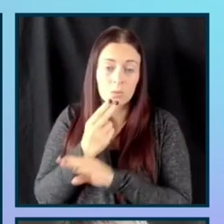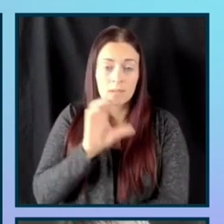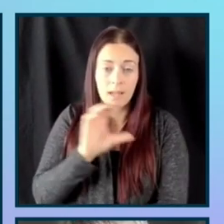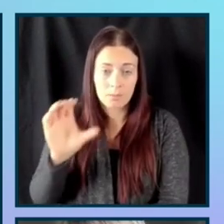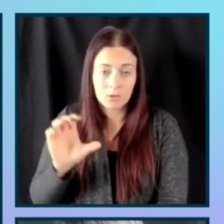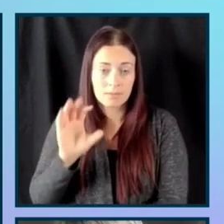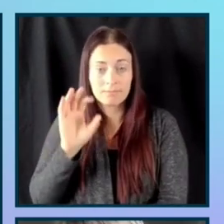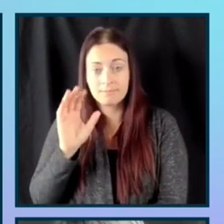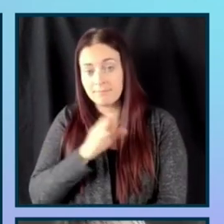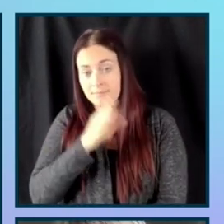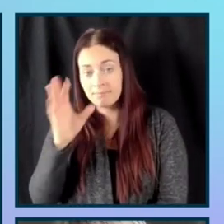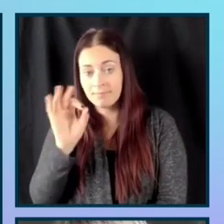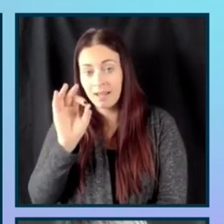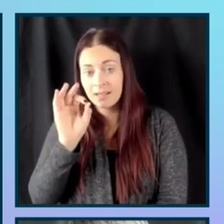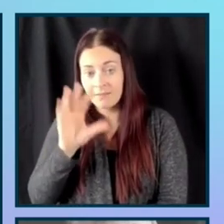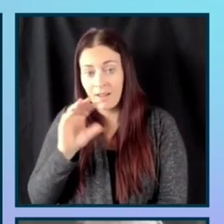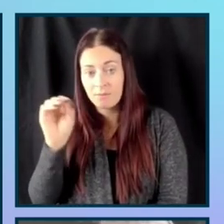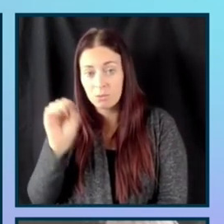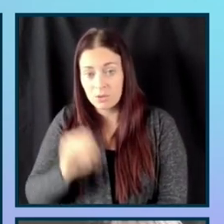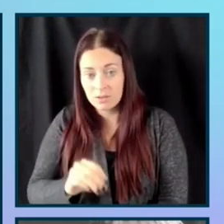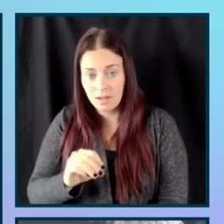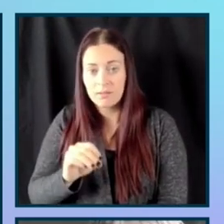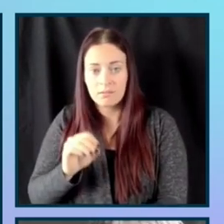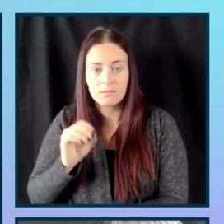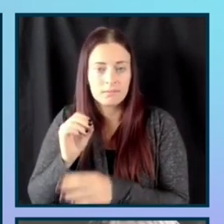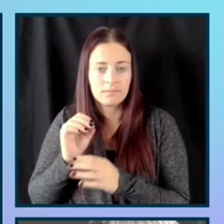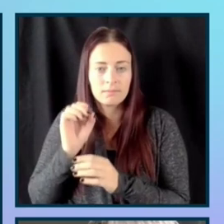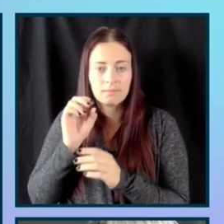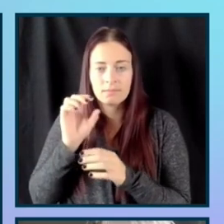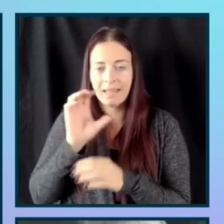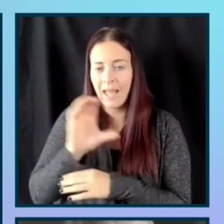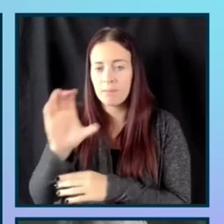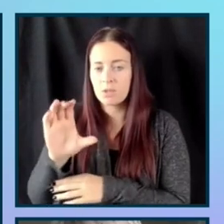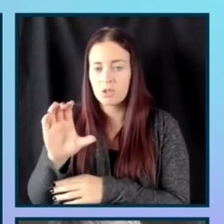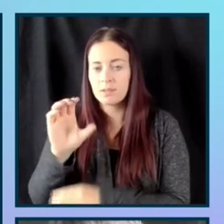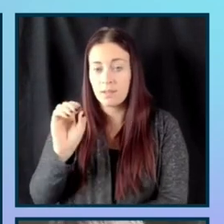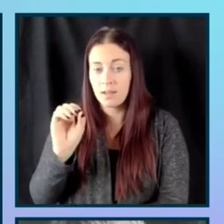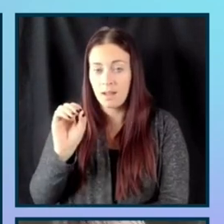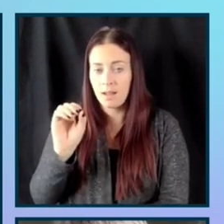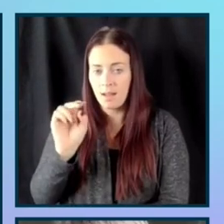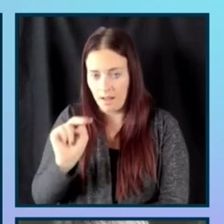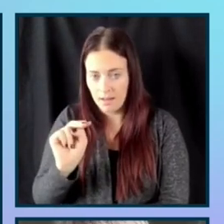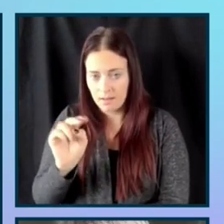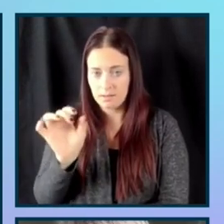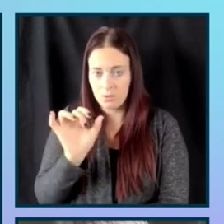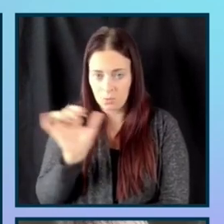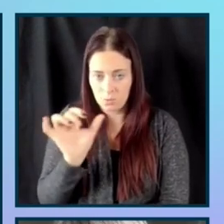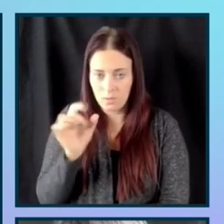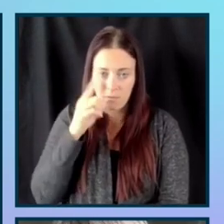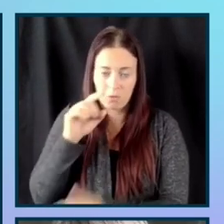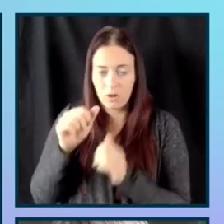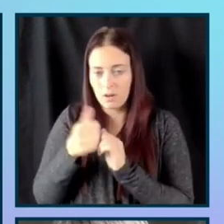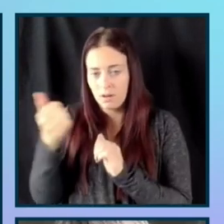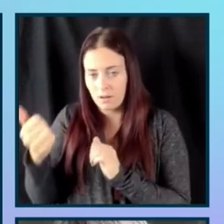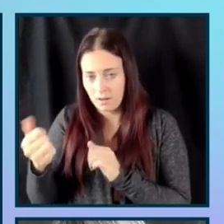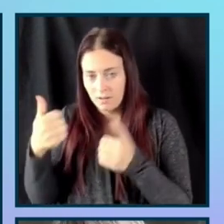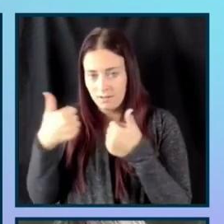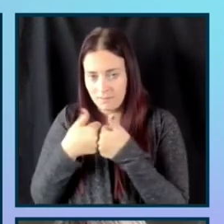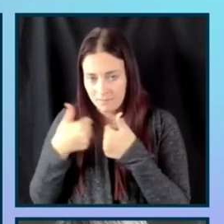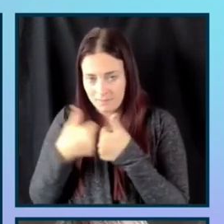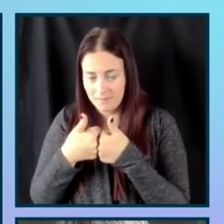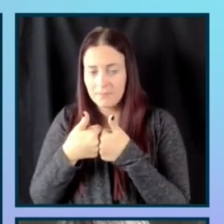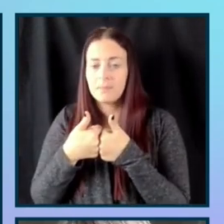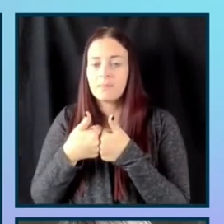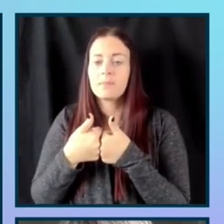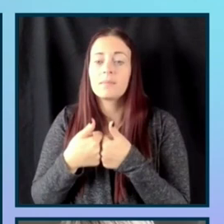odyssey players left their subtitles off. So what this tells us is not only is there a market for these